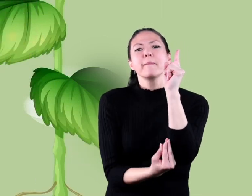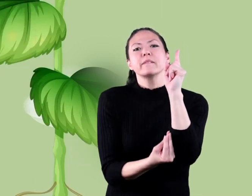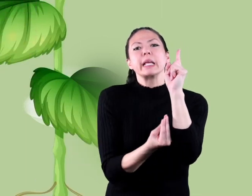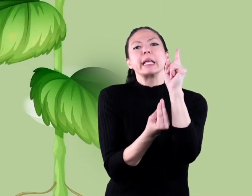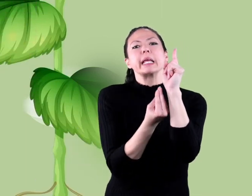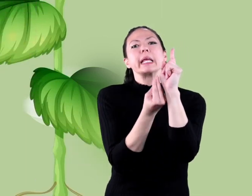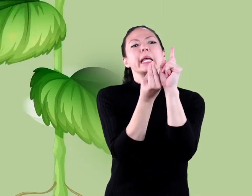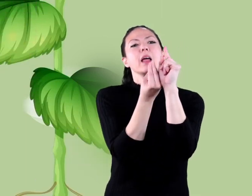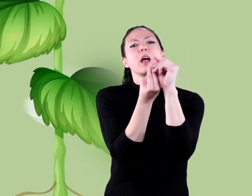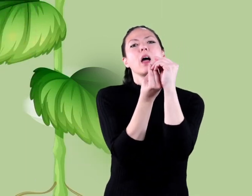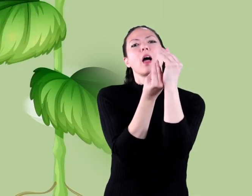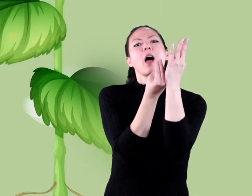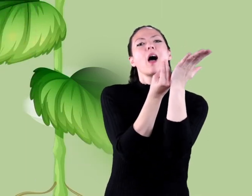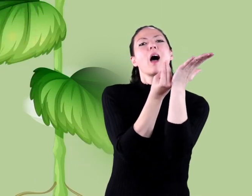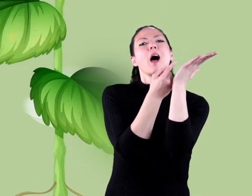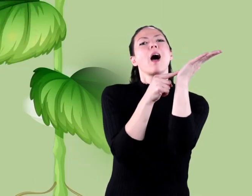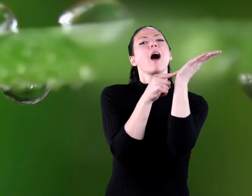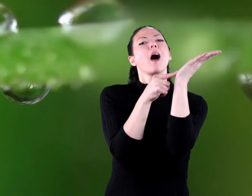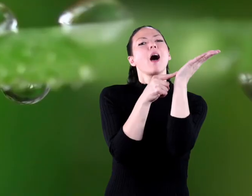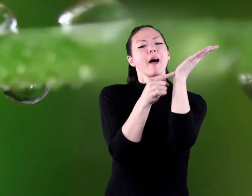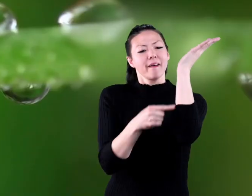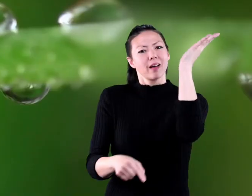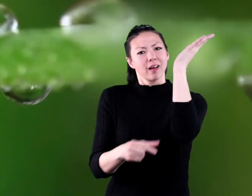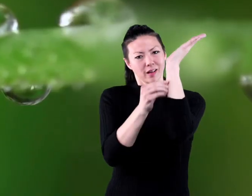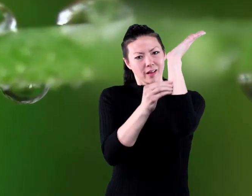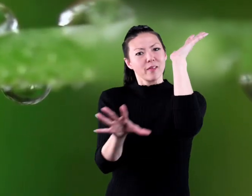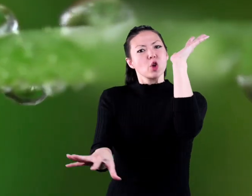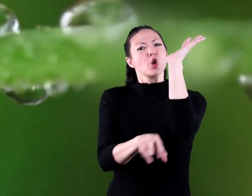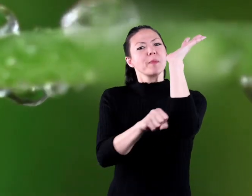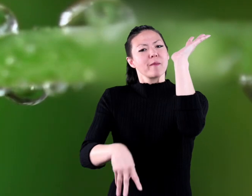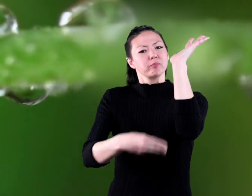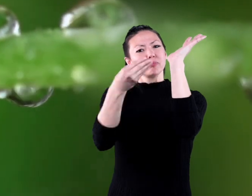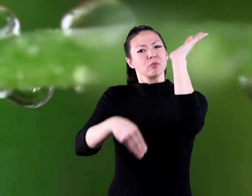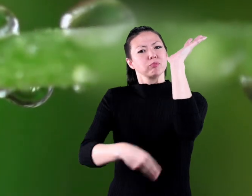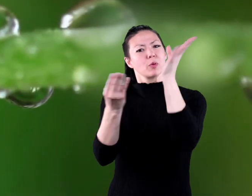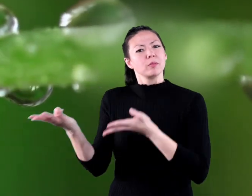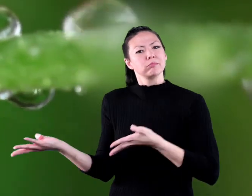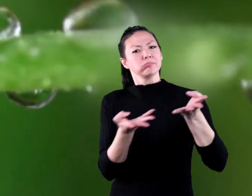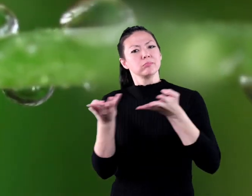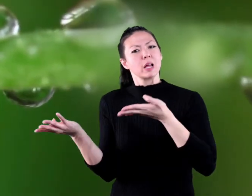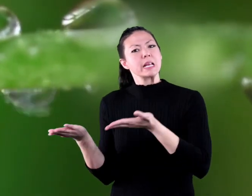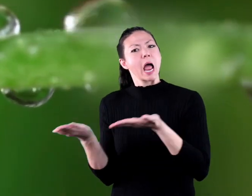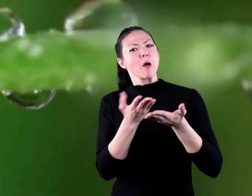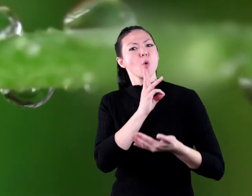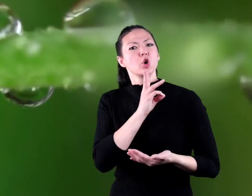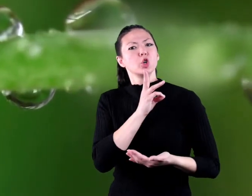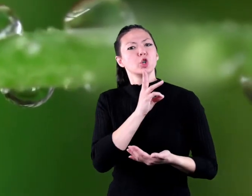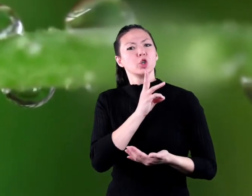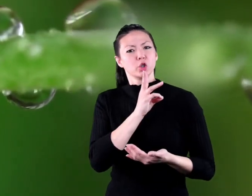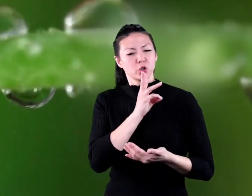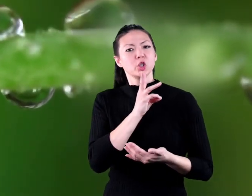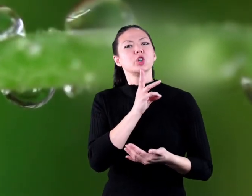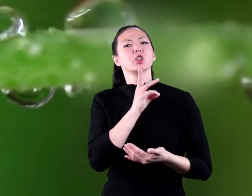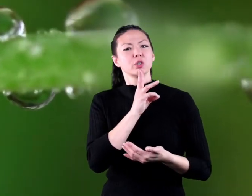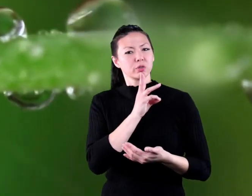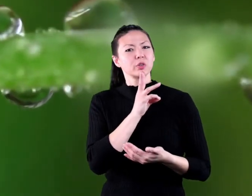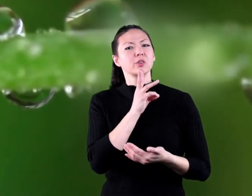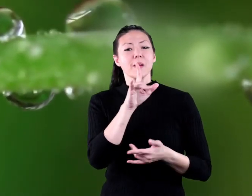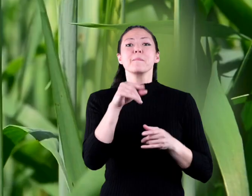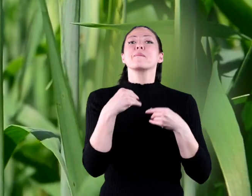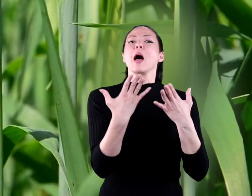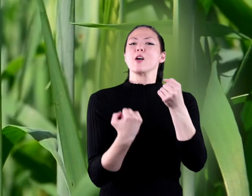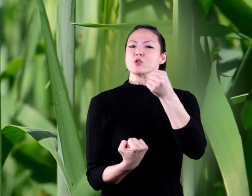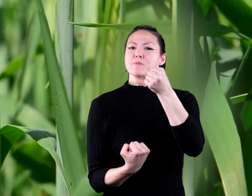produced by the leaves from one part of the plant to another, and helps water move up the plant to get distributed throughout its various parts.